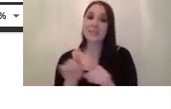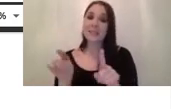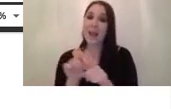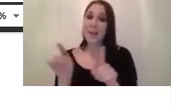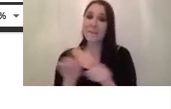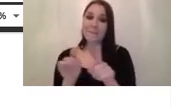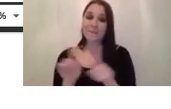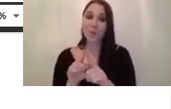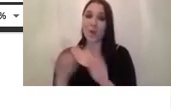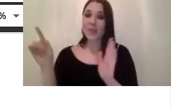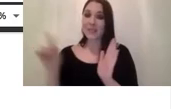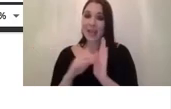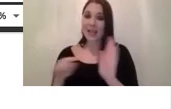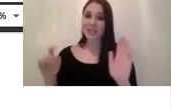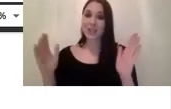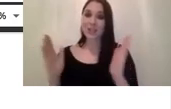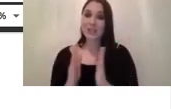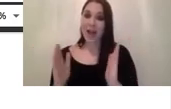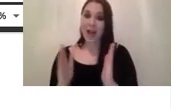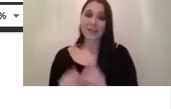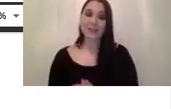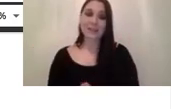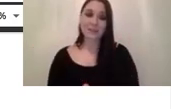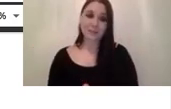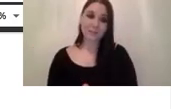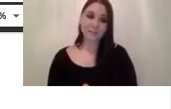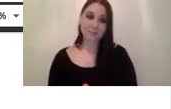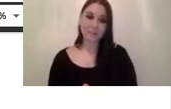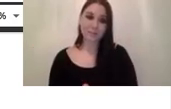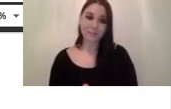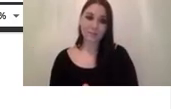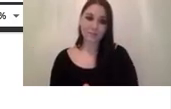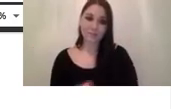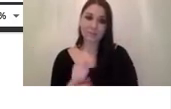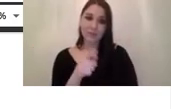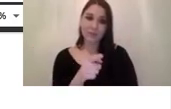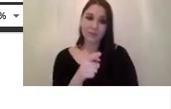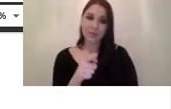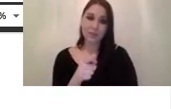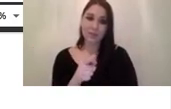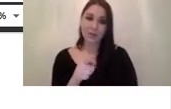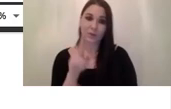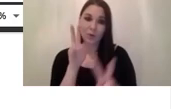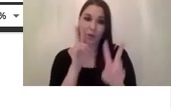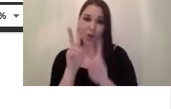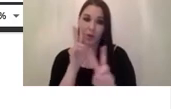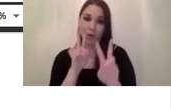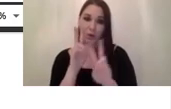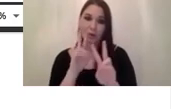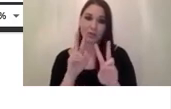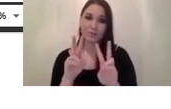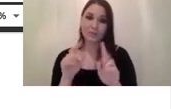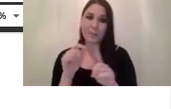so look at the pixel size on the sensors data sheet and multiply it by the